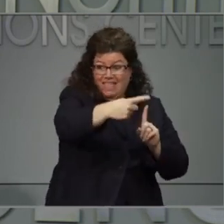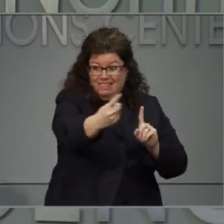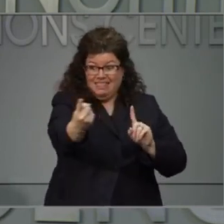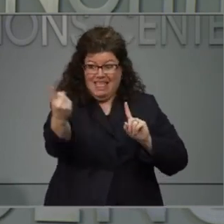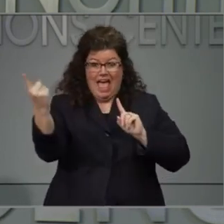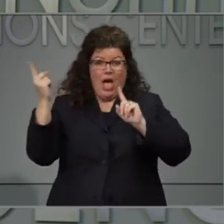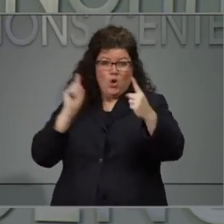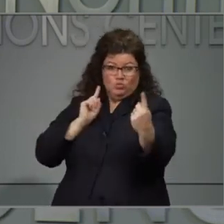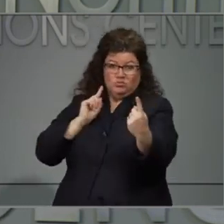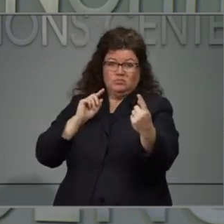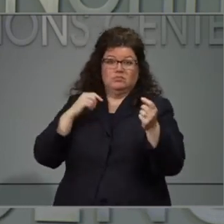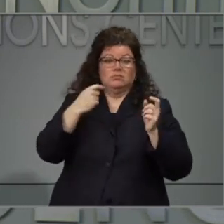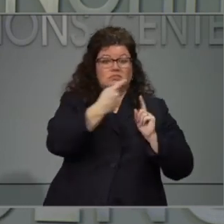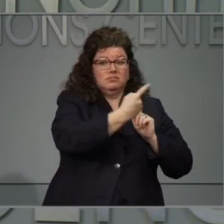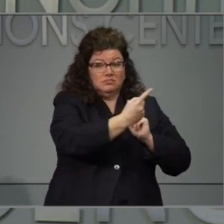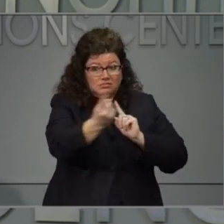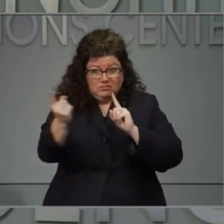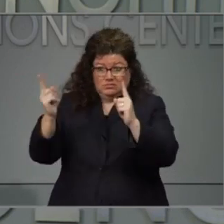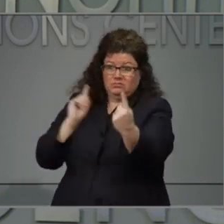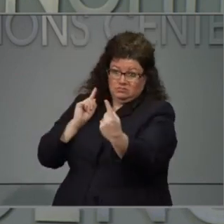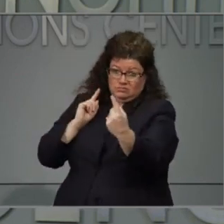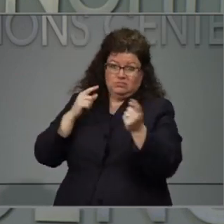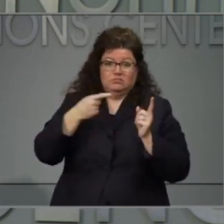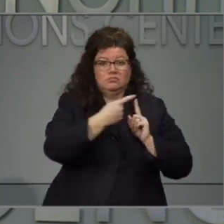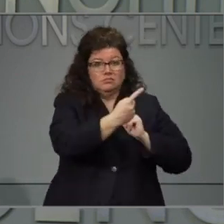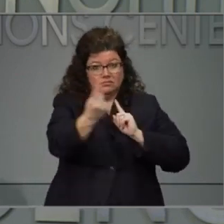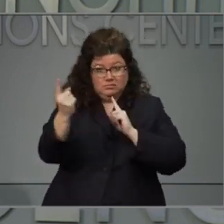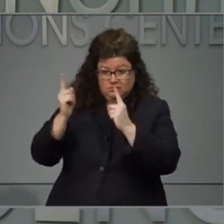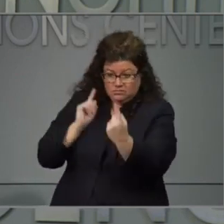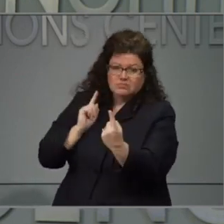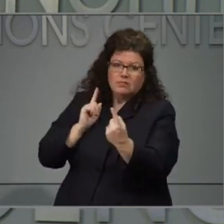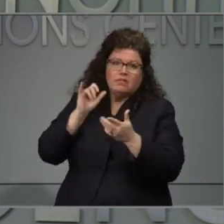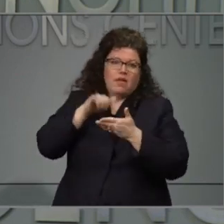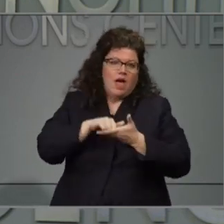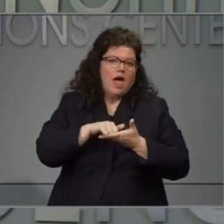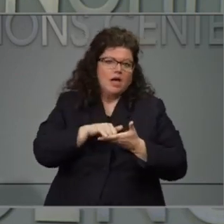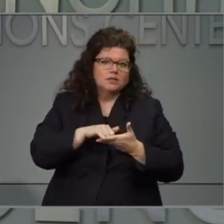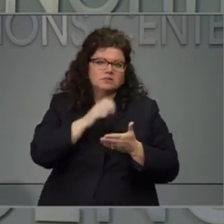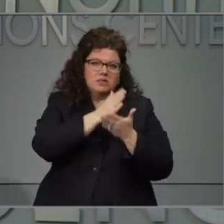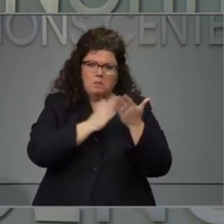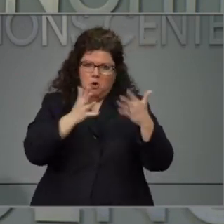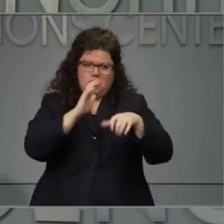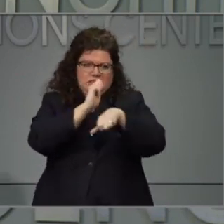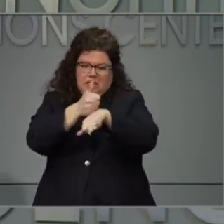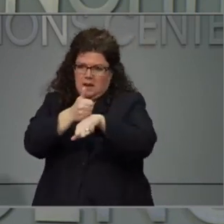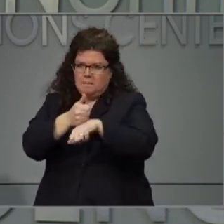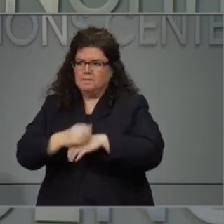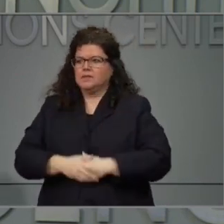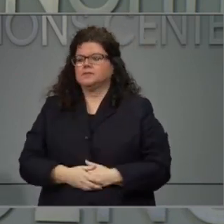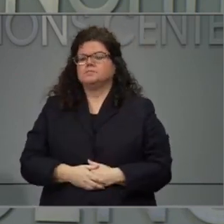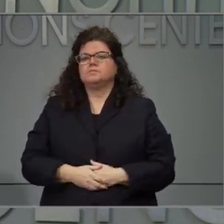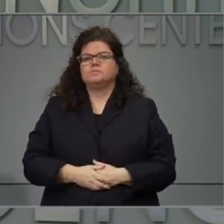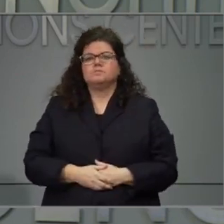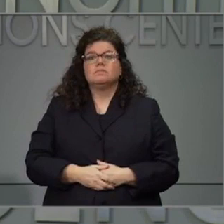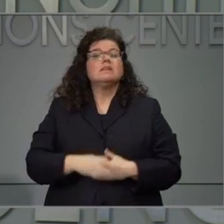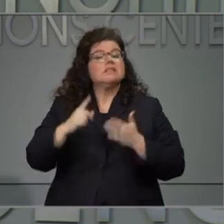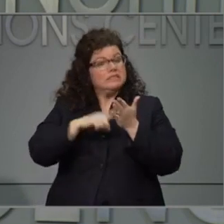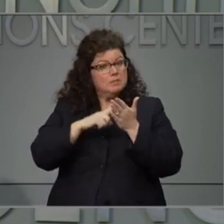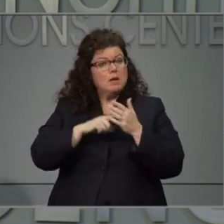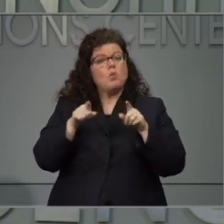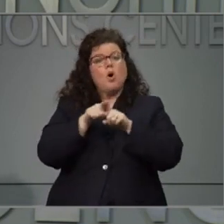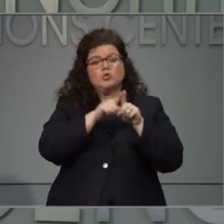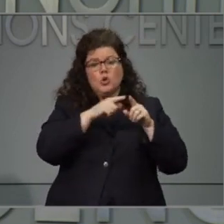at that number. In addition, there are things in the store like one way in the aisles